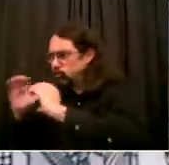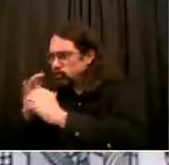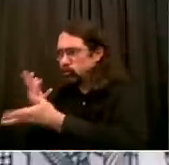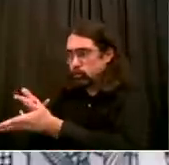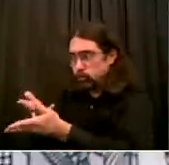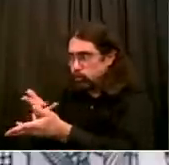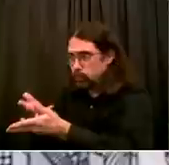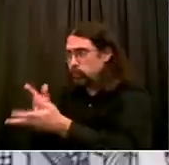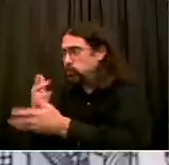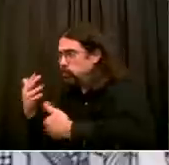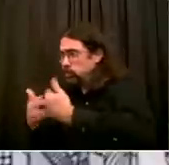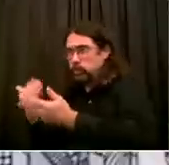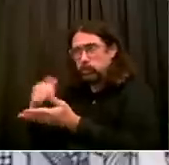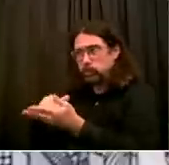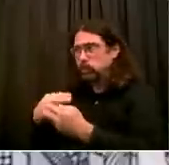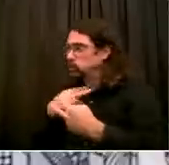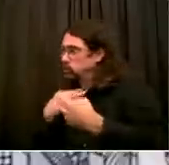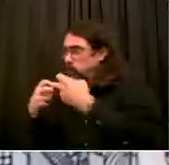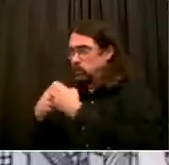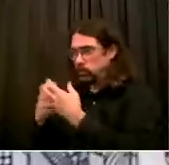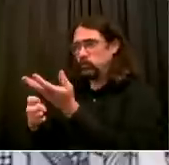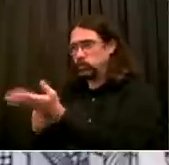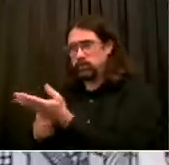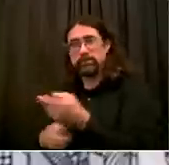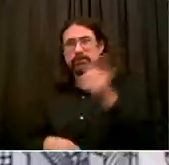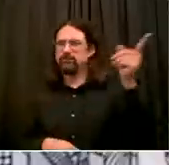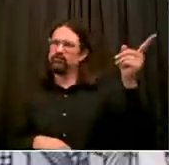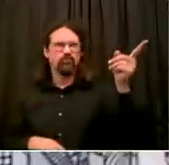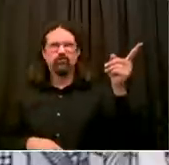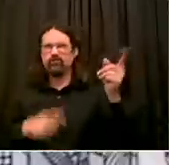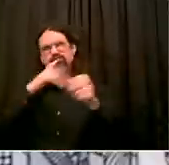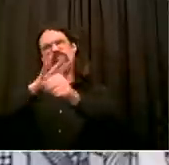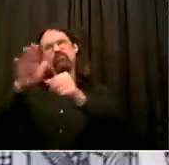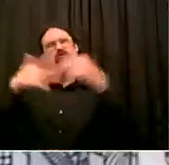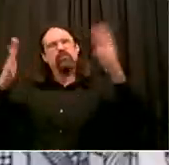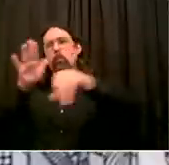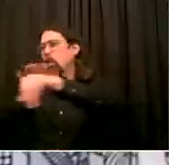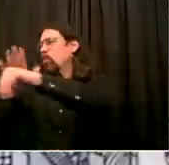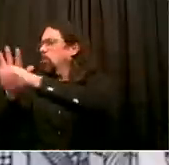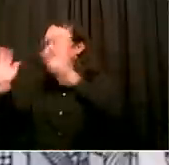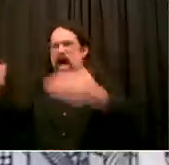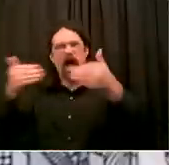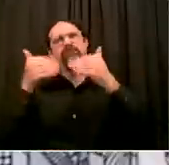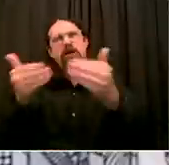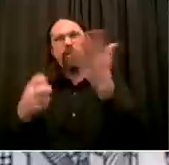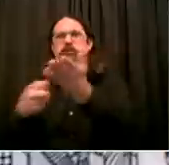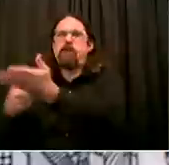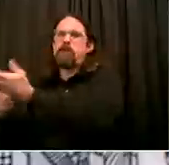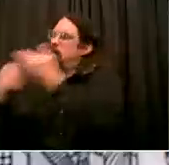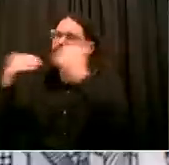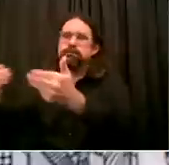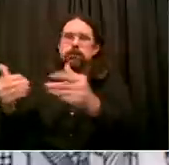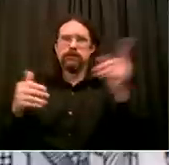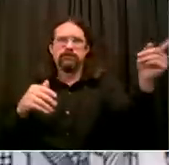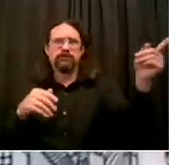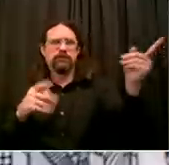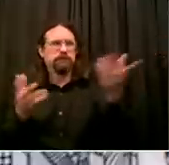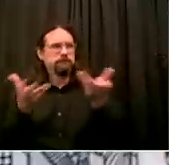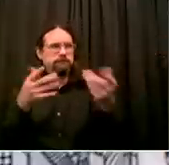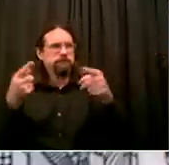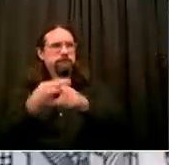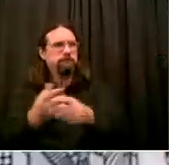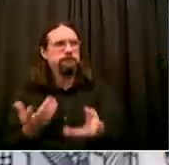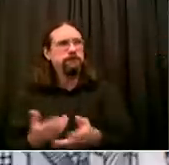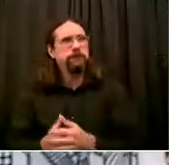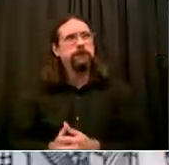laws. We have to have written guidance to determine how we handle a situation. We don't have it yet for the child care centers. I'm sure